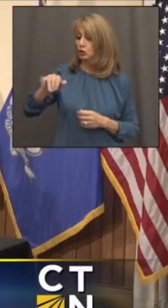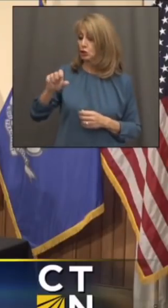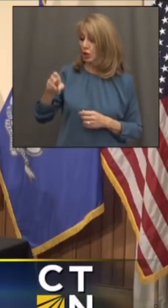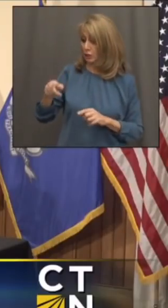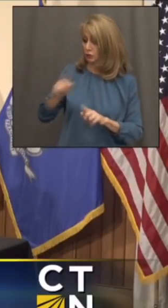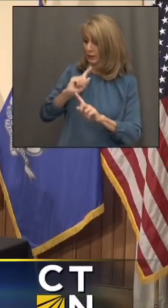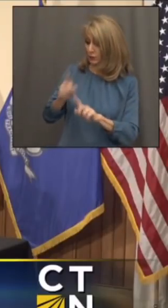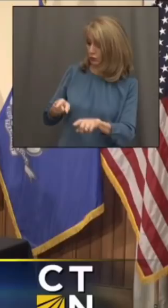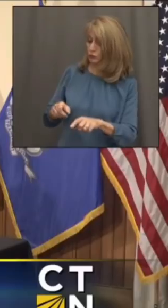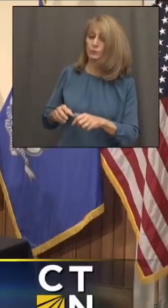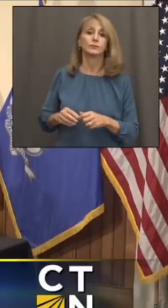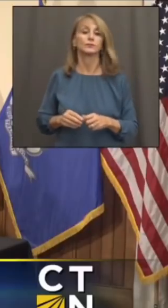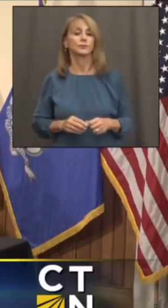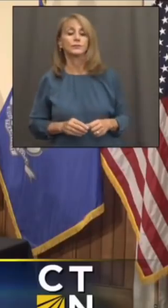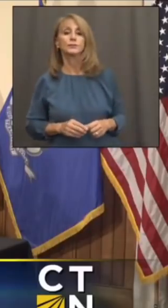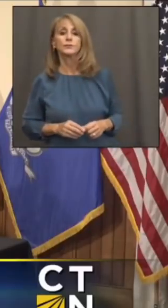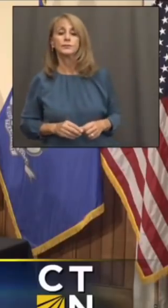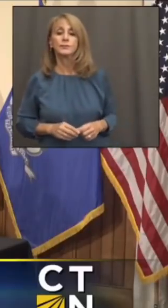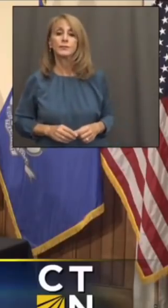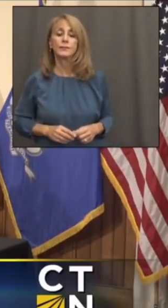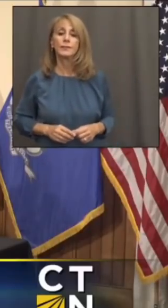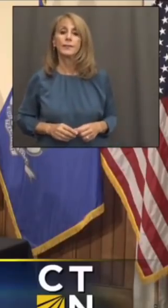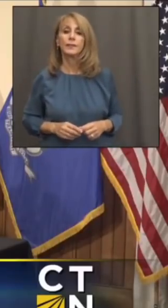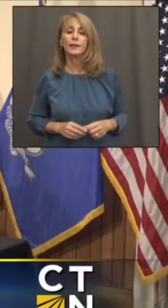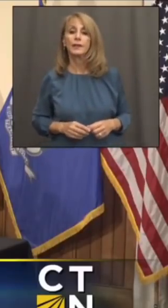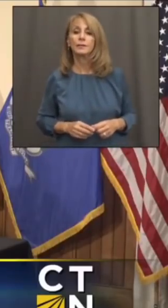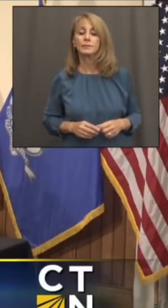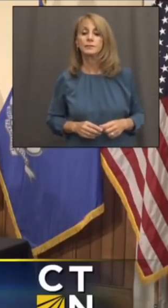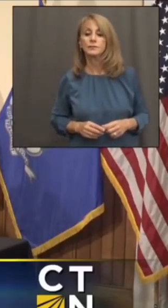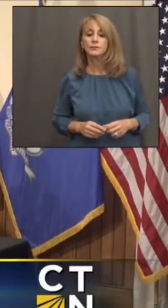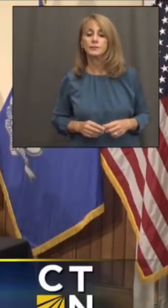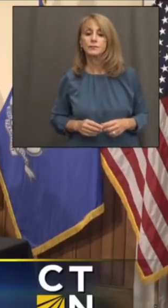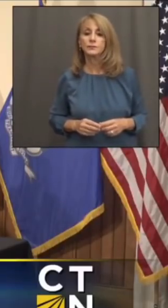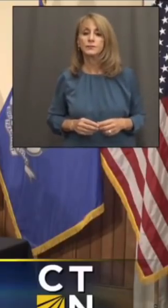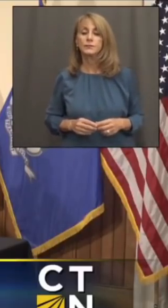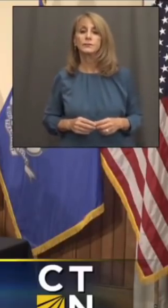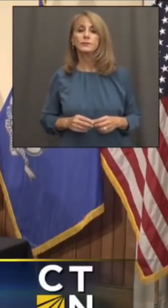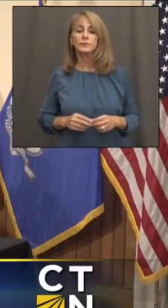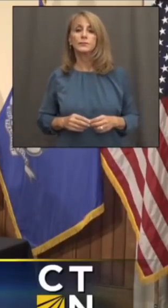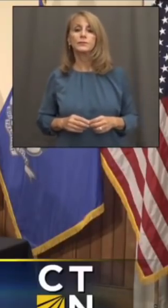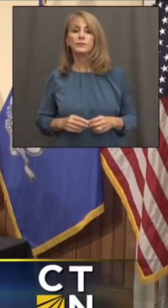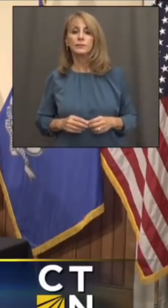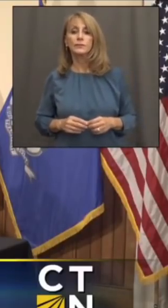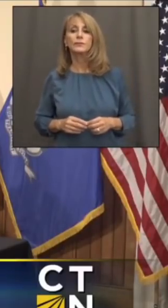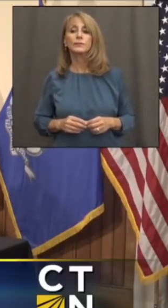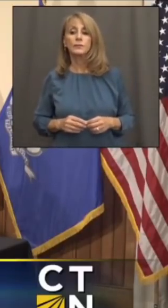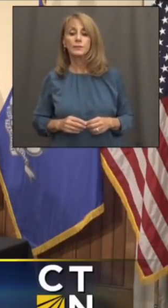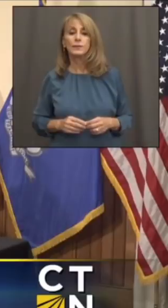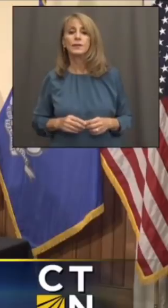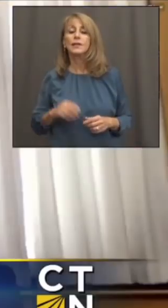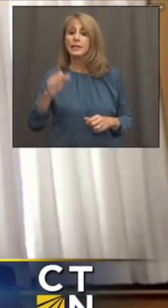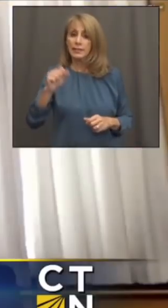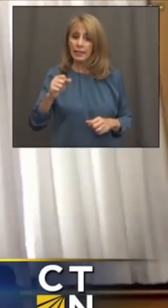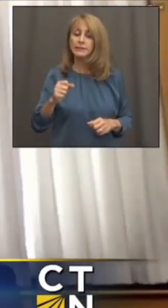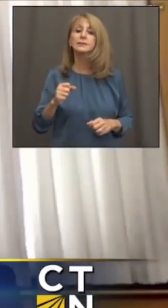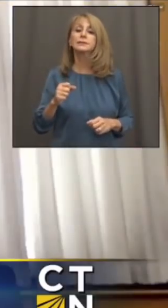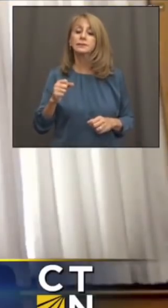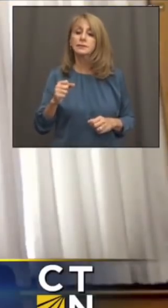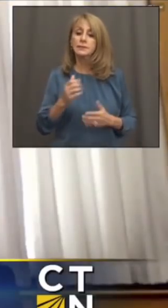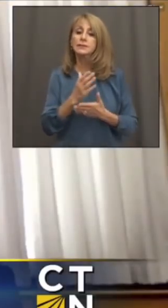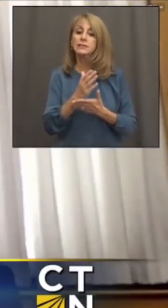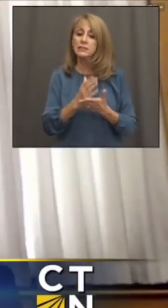Yeah. Thank you, Sue, for the question. So, it's a mix. There are still some unvaccinated